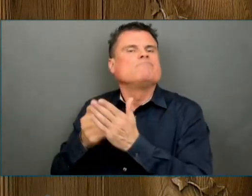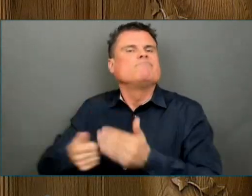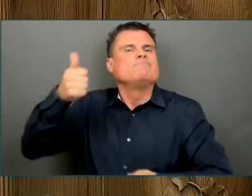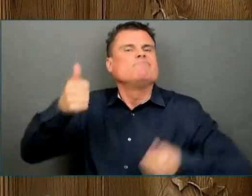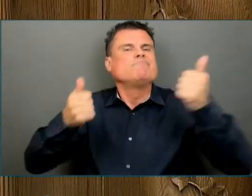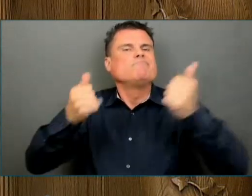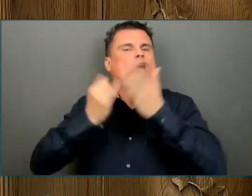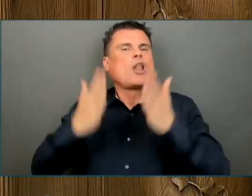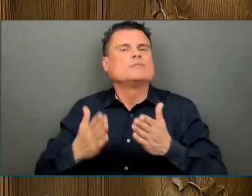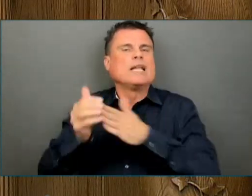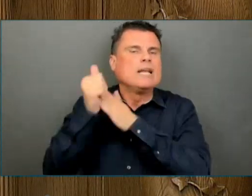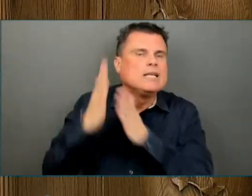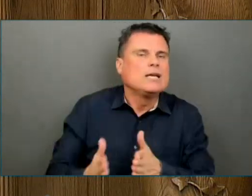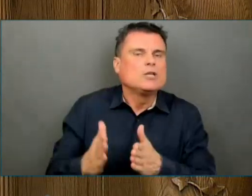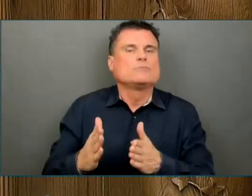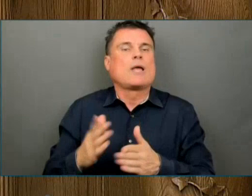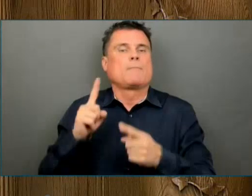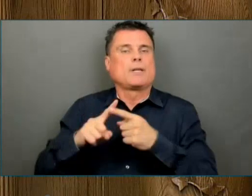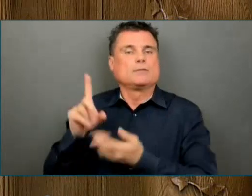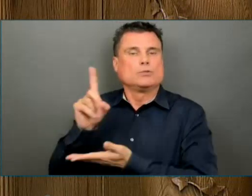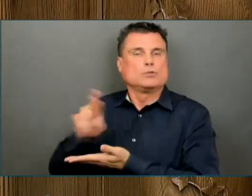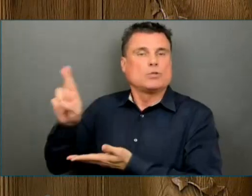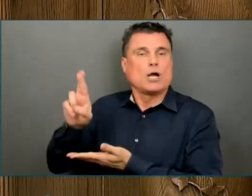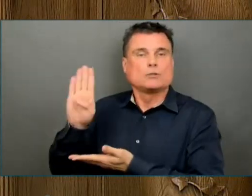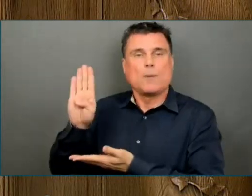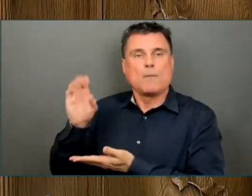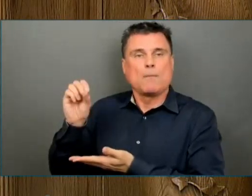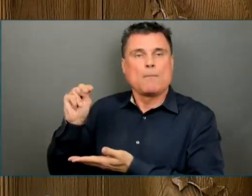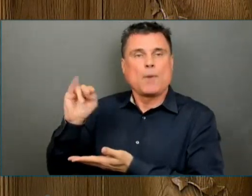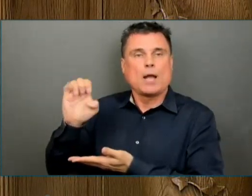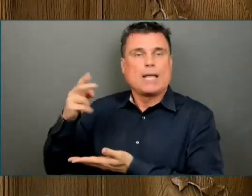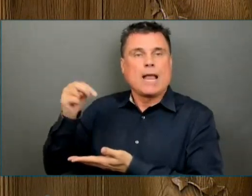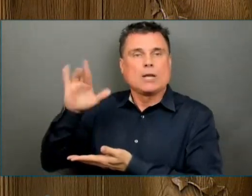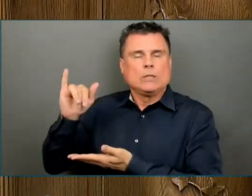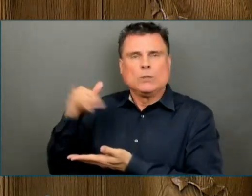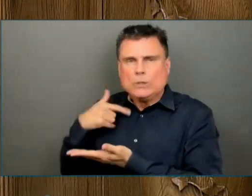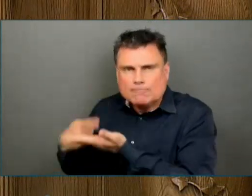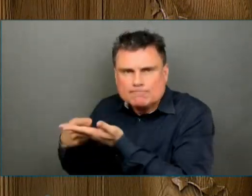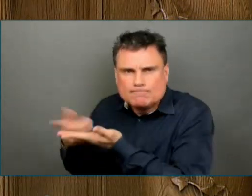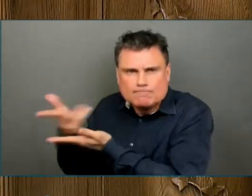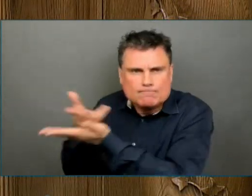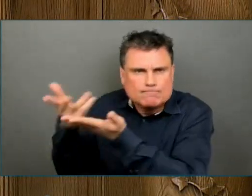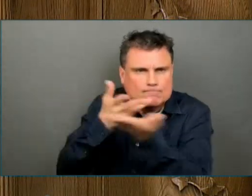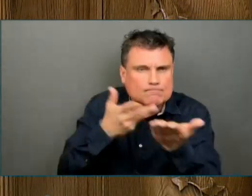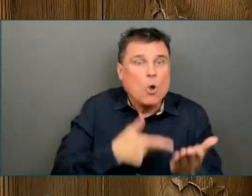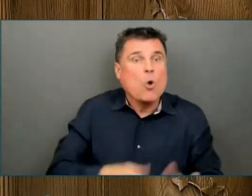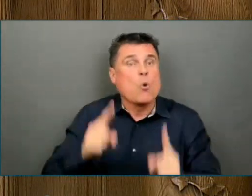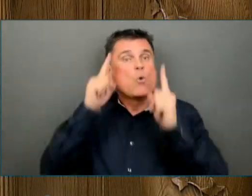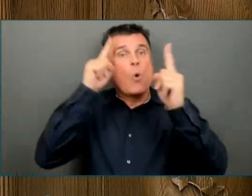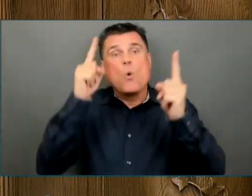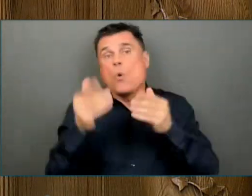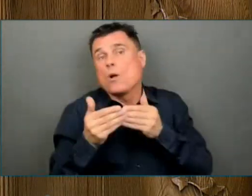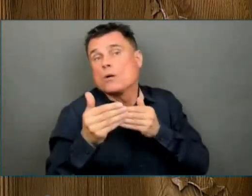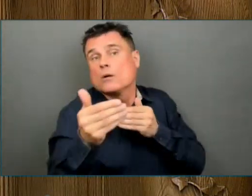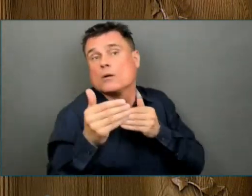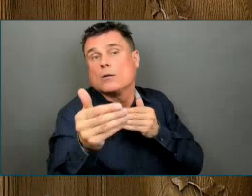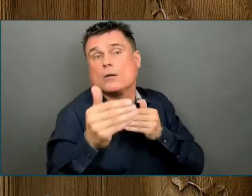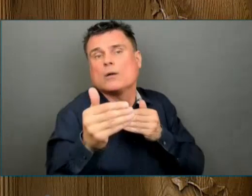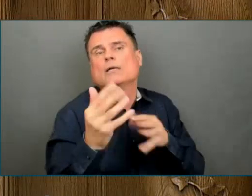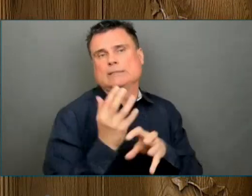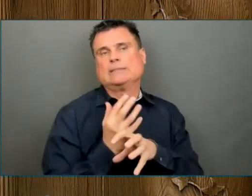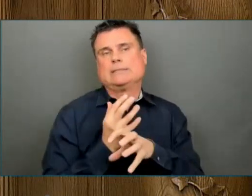that return is possible, your government is stepping up and providing additional support to people, arts organizations and venues.